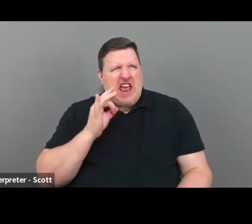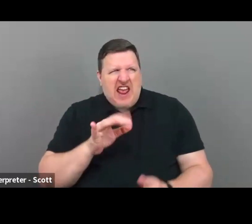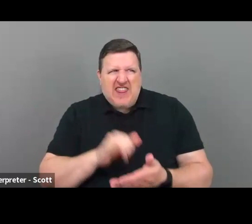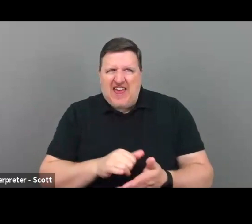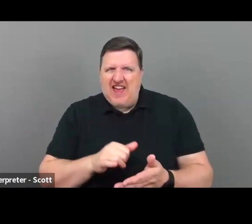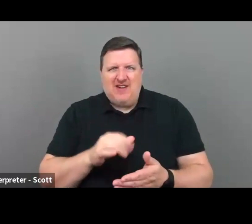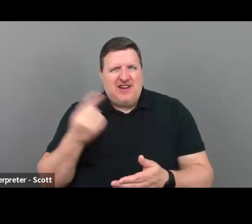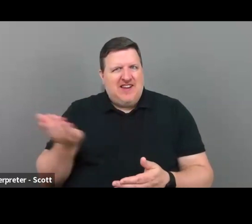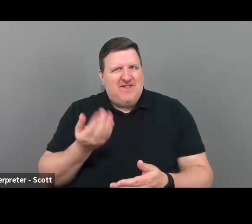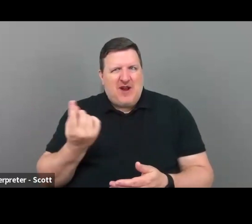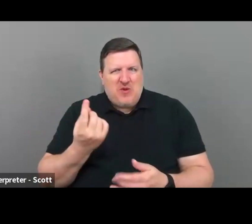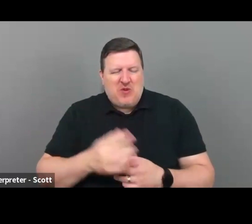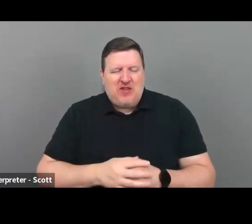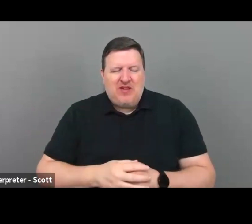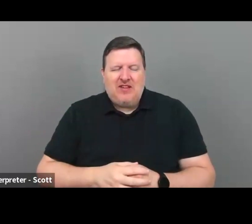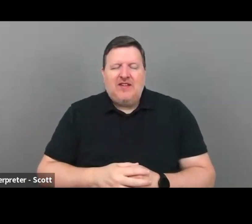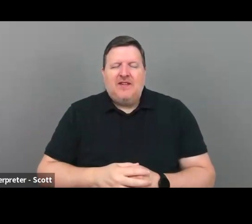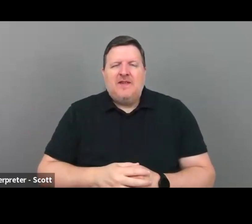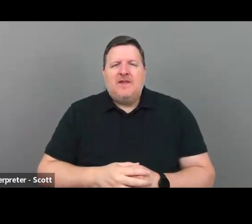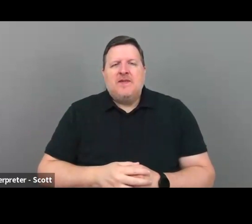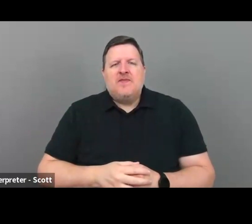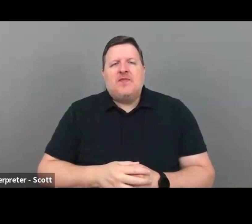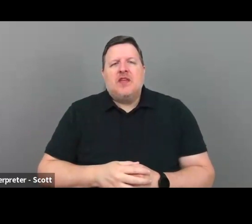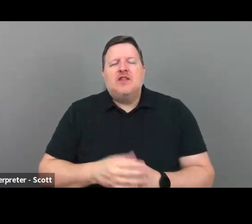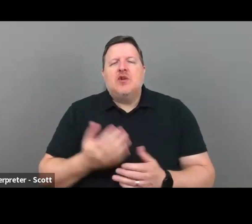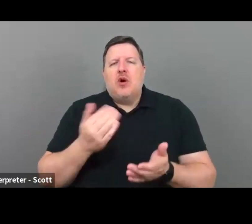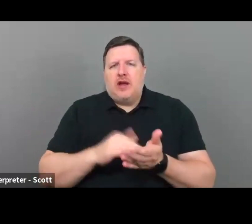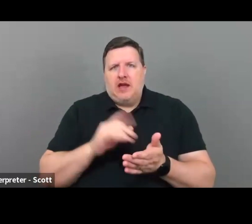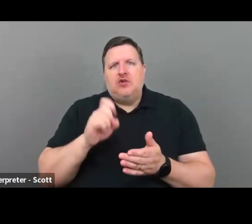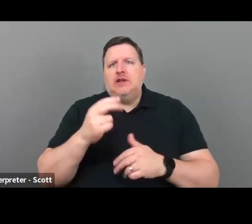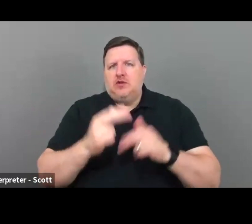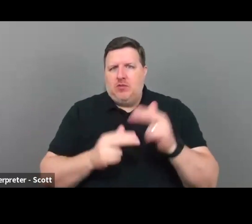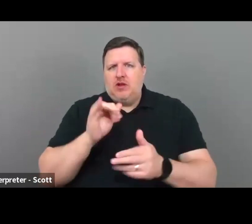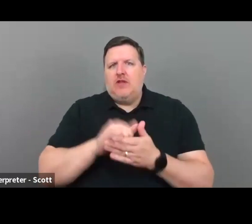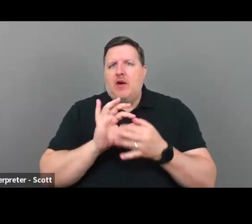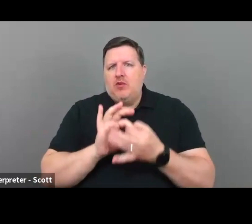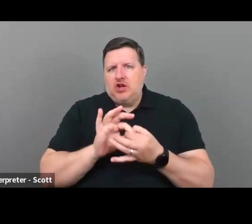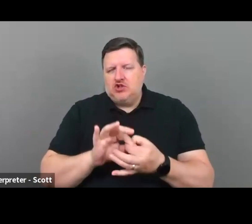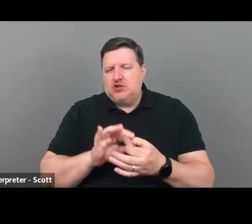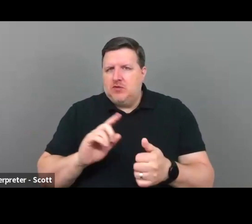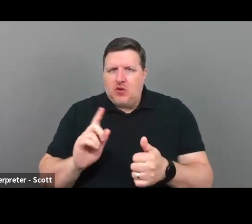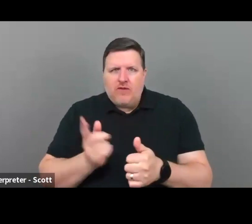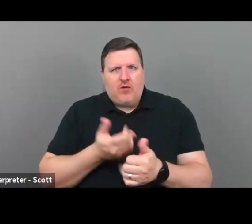Um, so what, again, you need to build relationship, right? So what the first thing you probably need to do